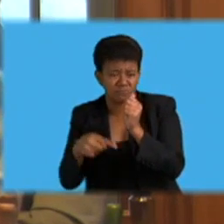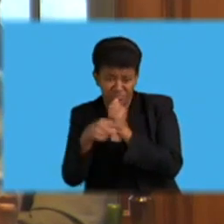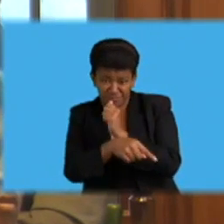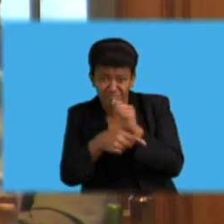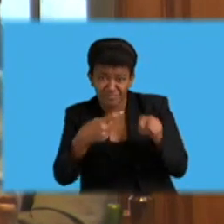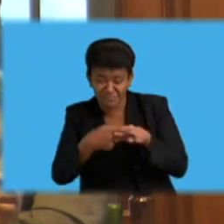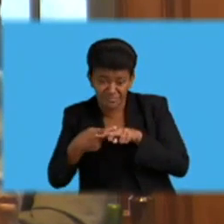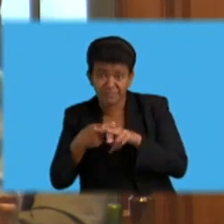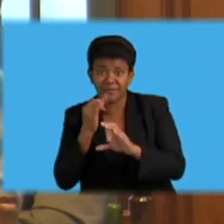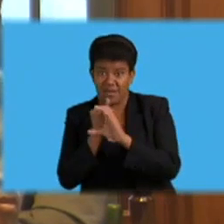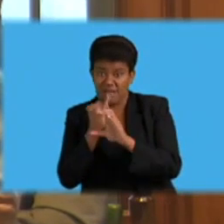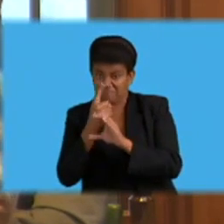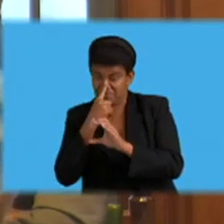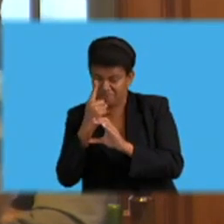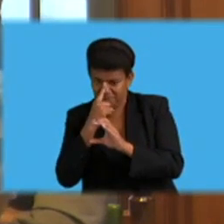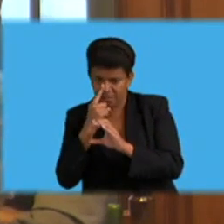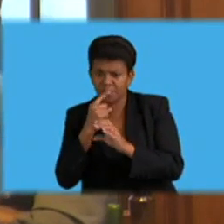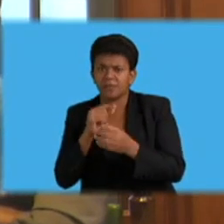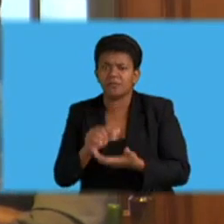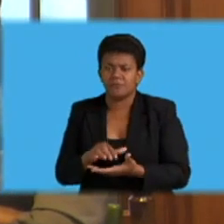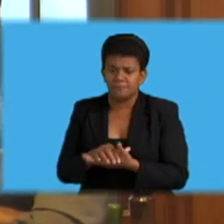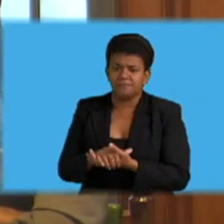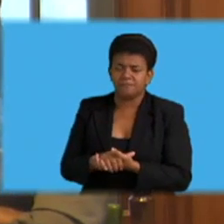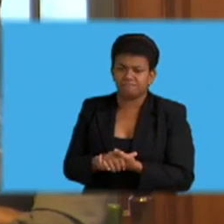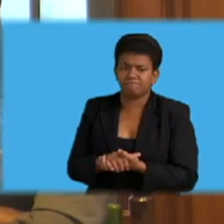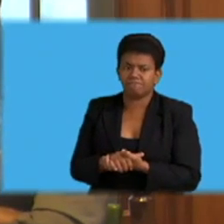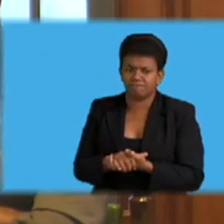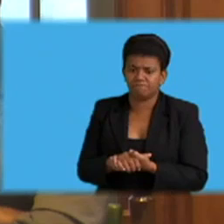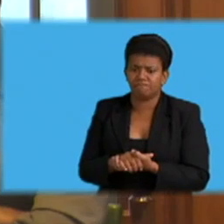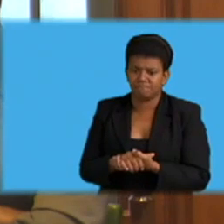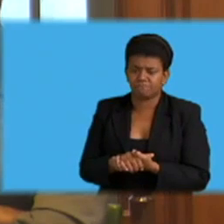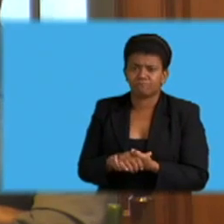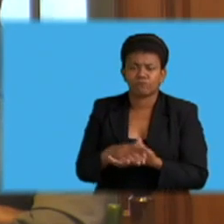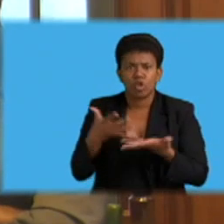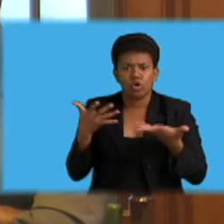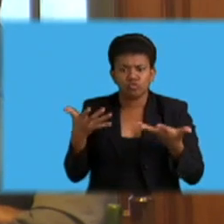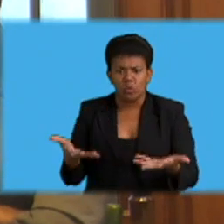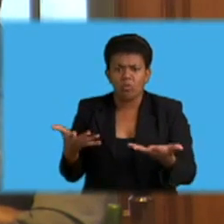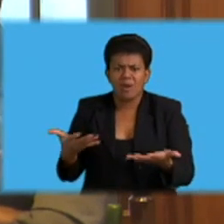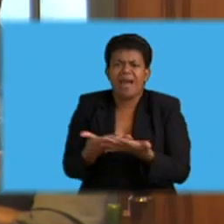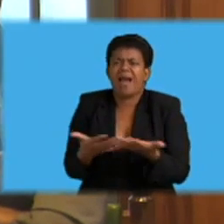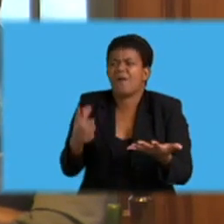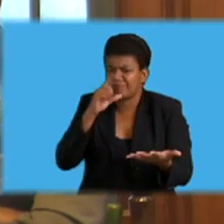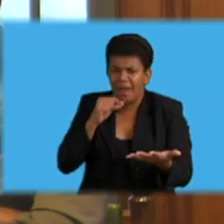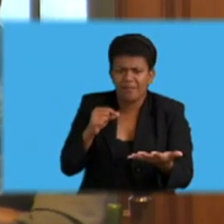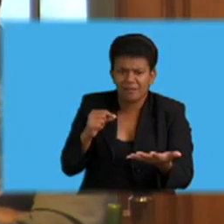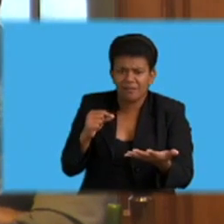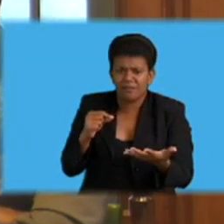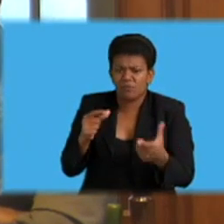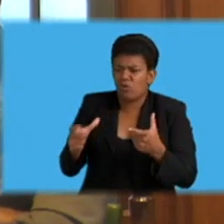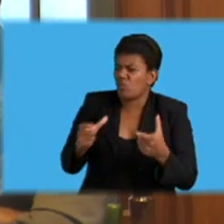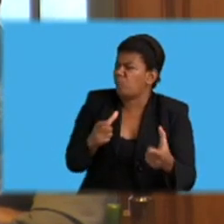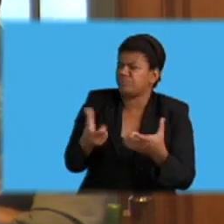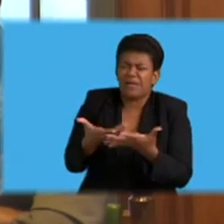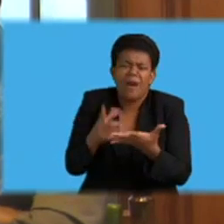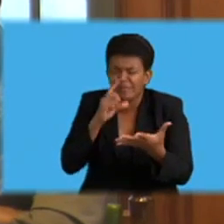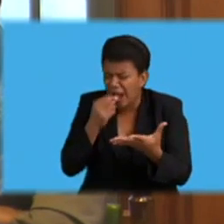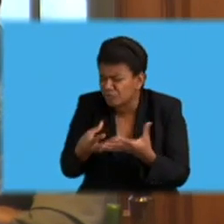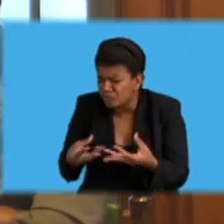In regards to how we can combat intimidation, isolation and control. These are other dynamic